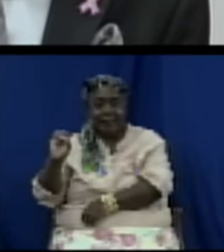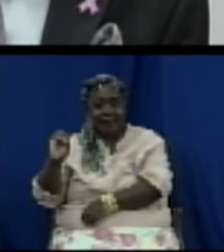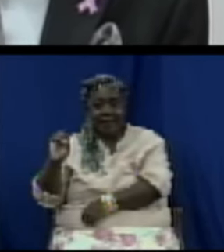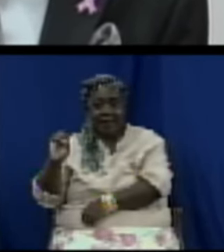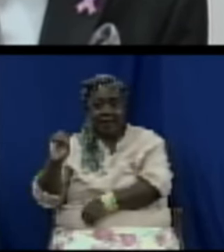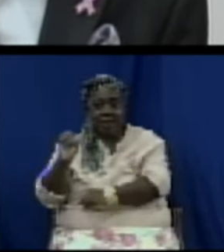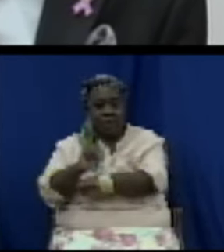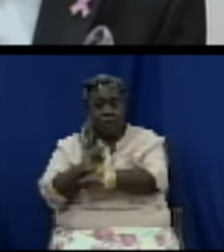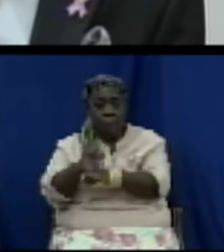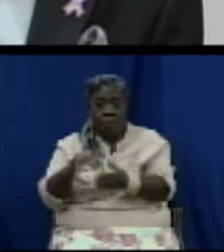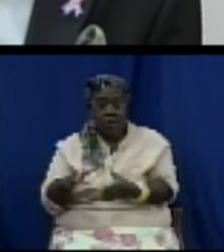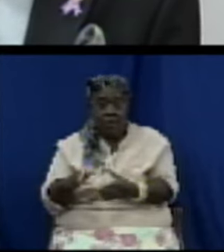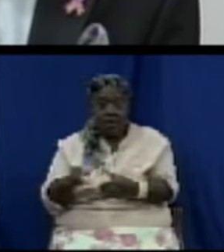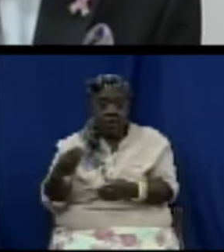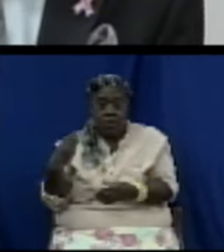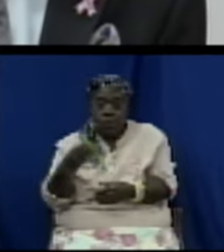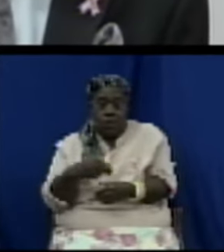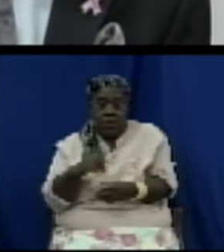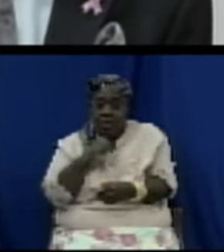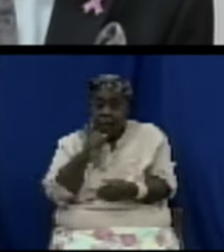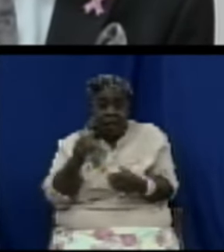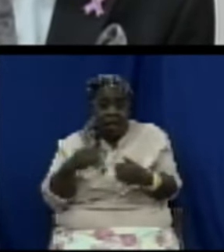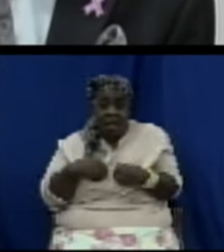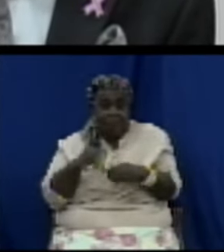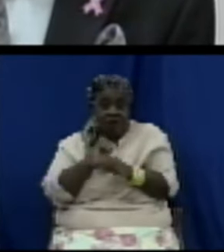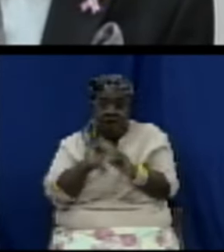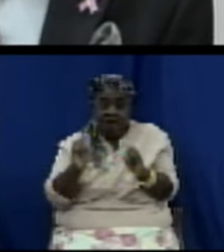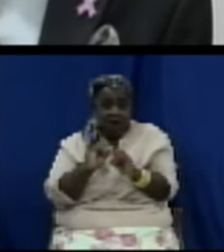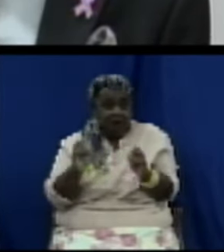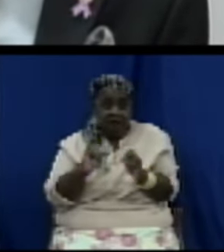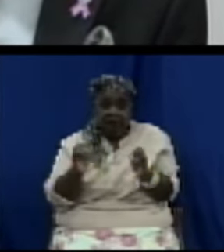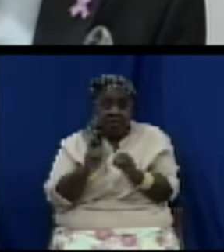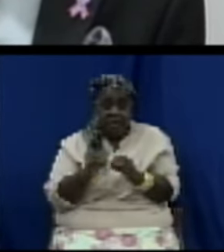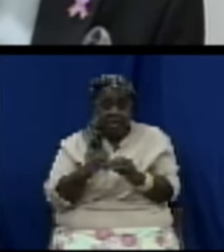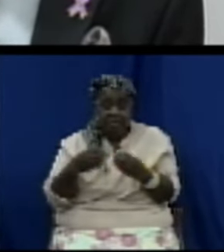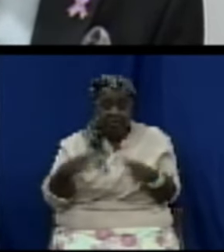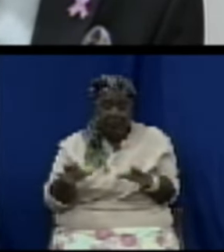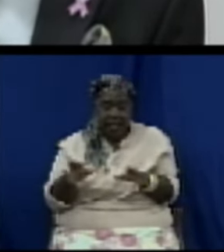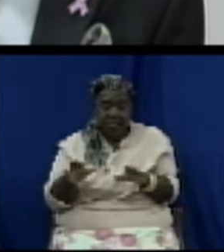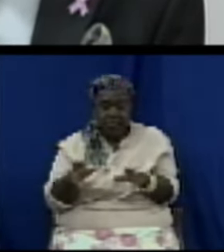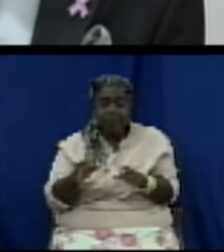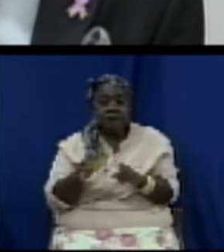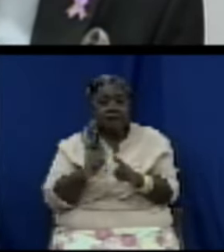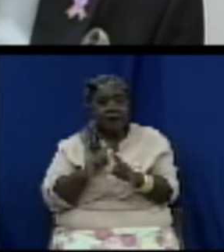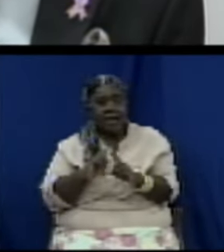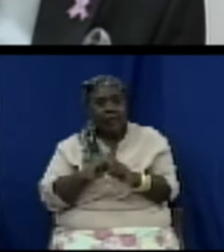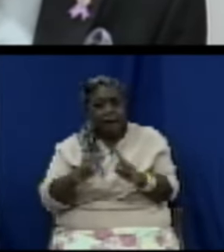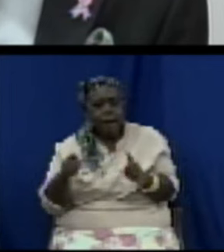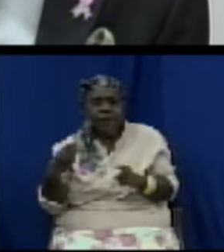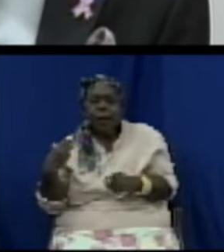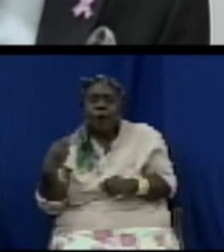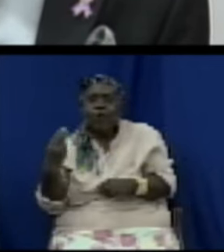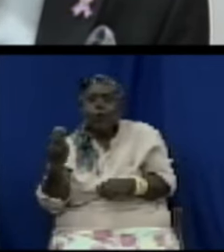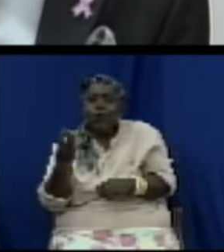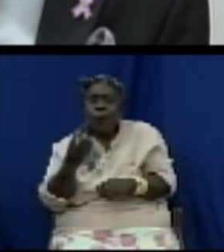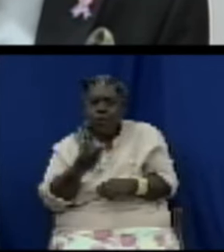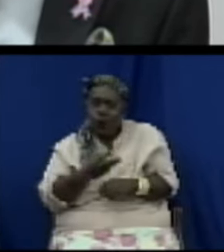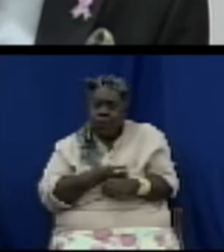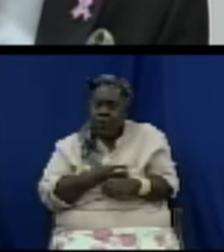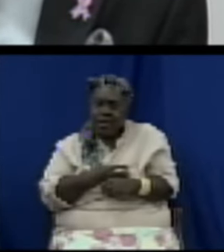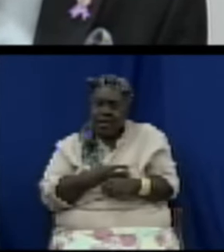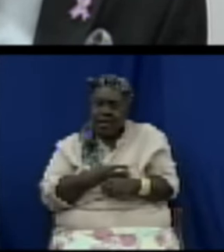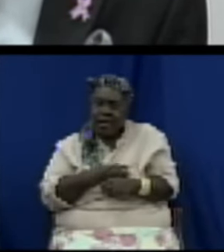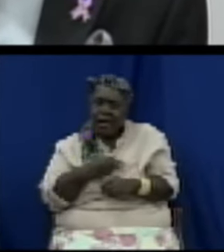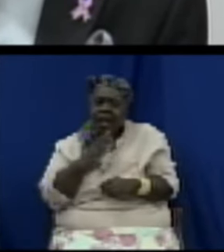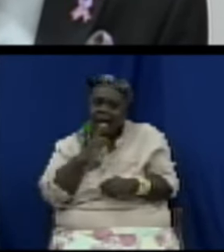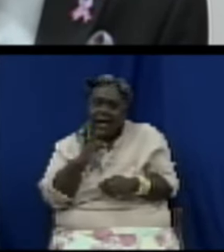and would not have existed for quite a while but instead as I said there were